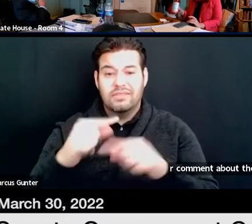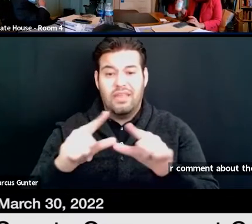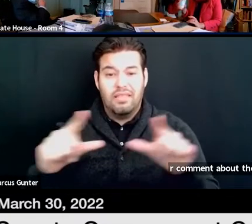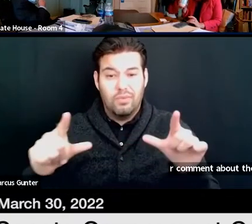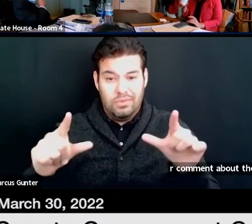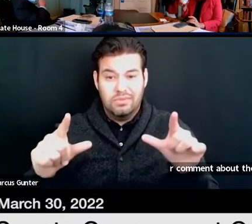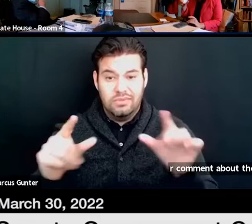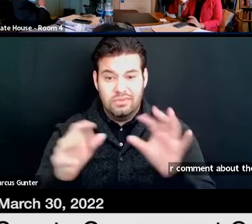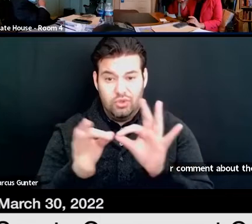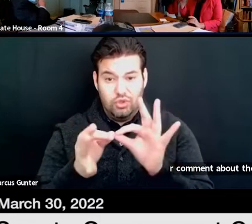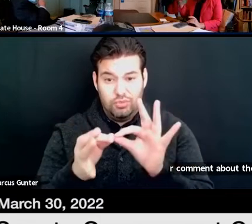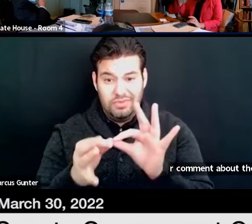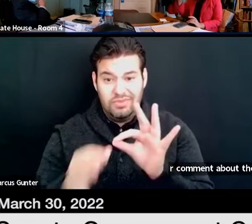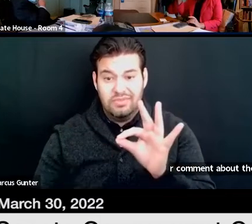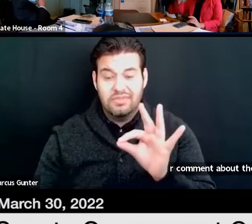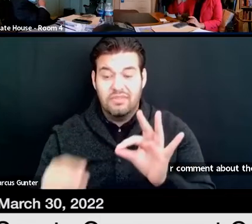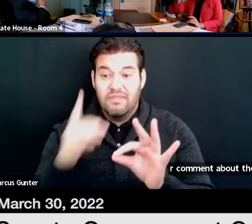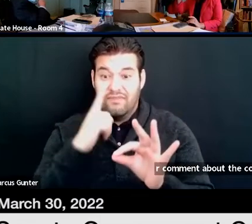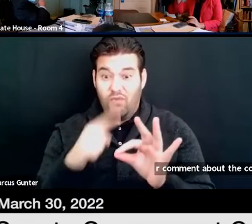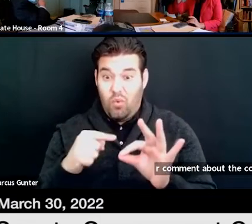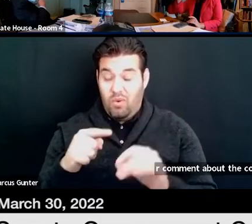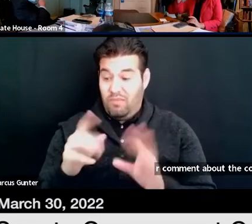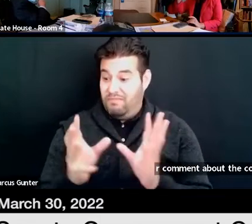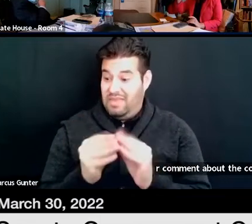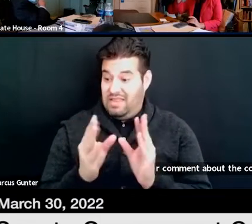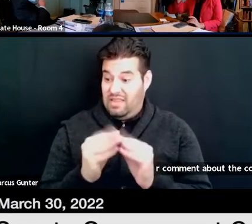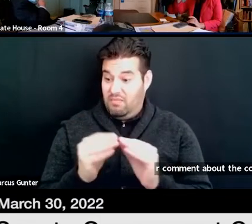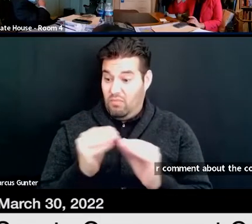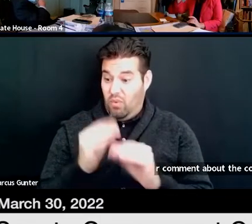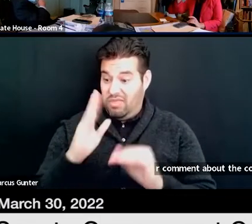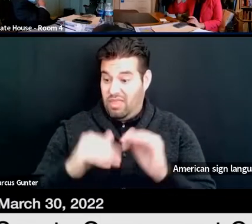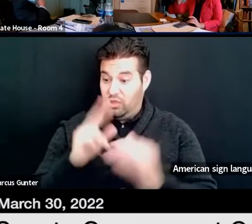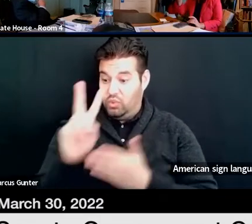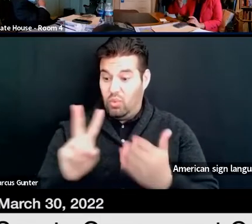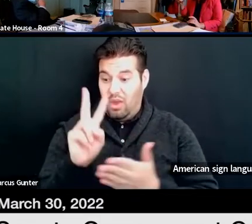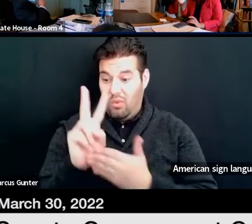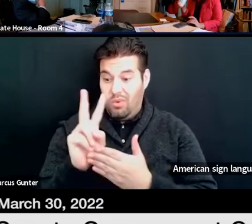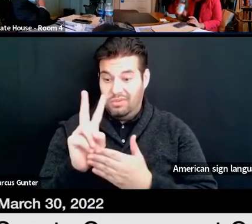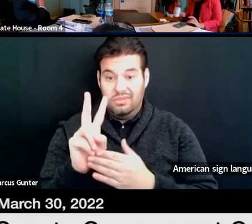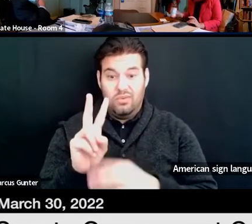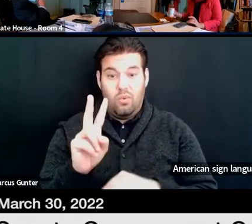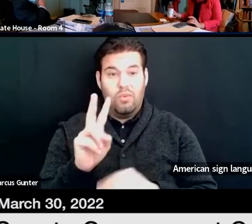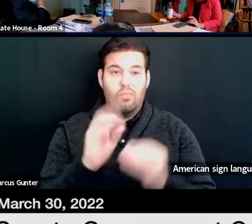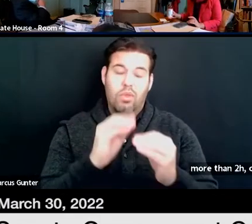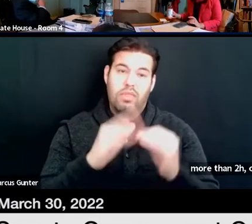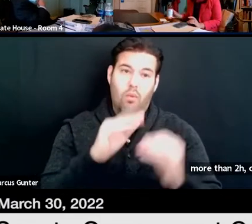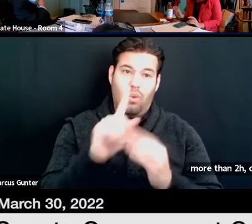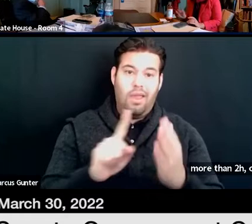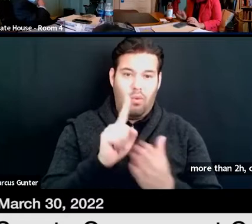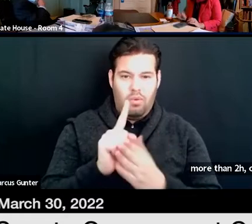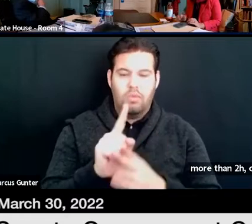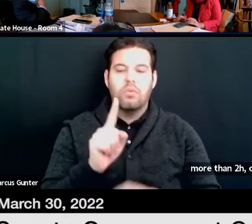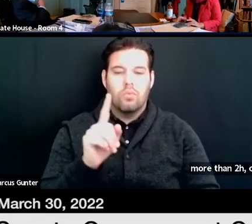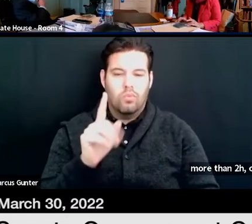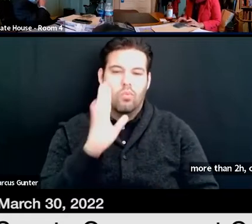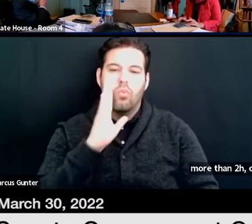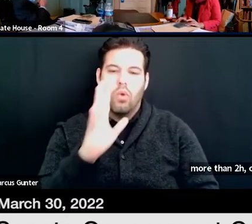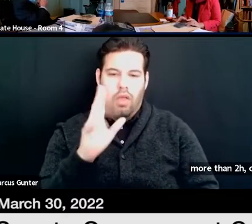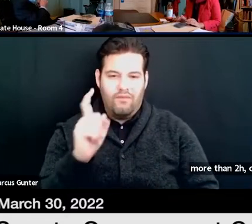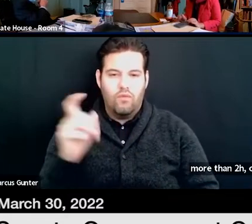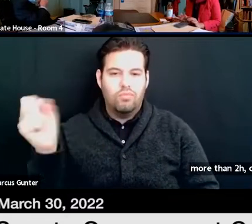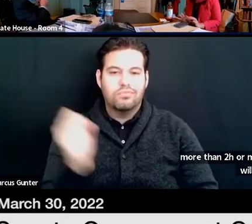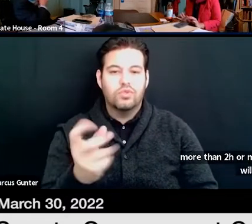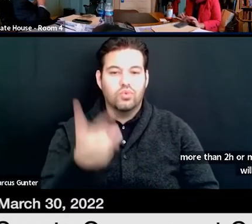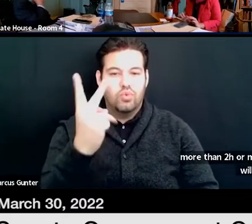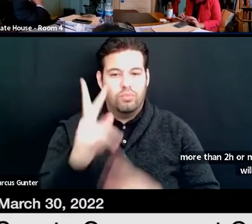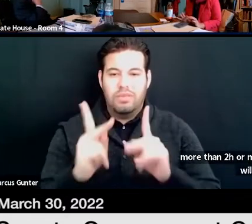language, for a meeting that is more than two hours or more than an hour, they will have to schedule two people